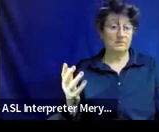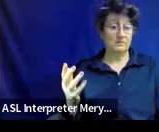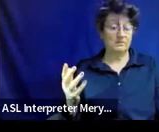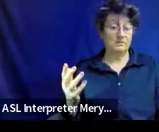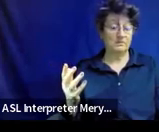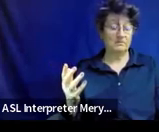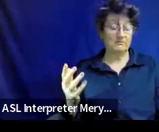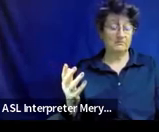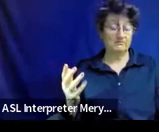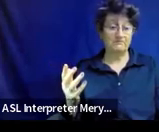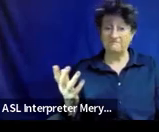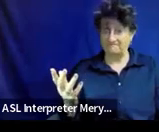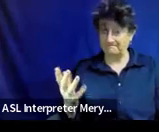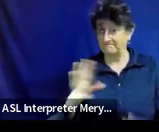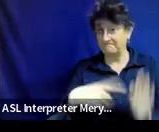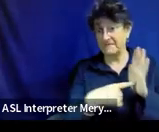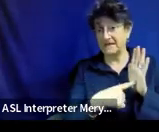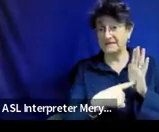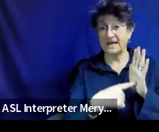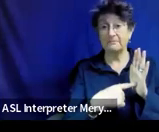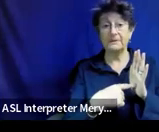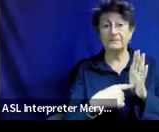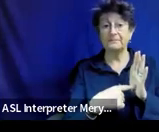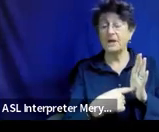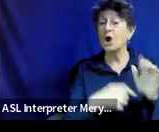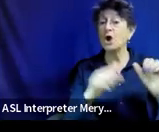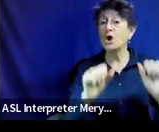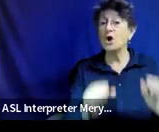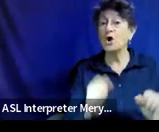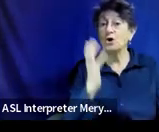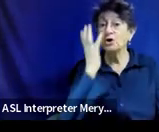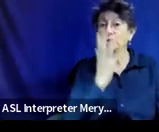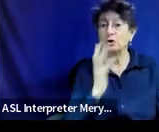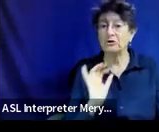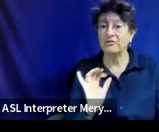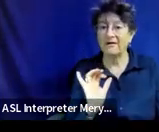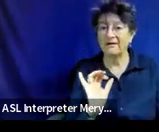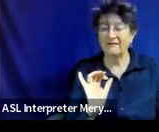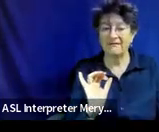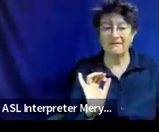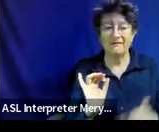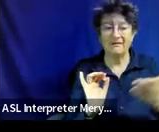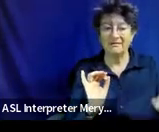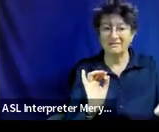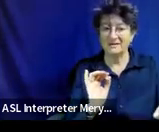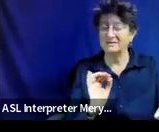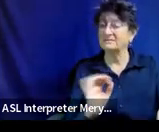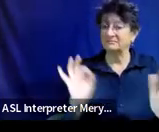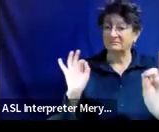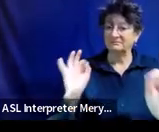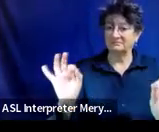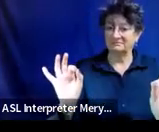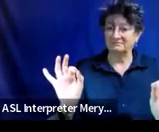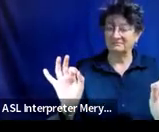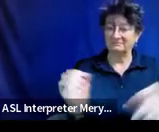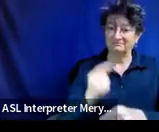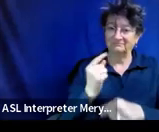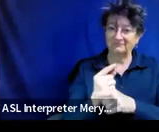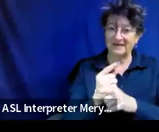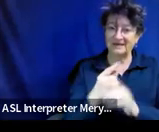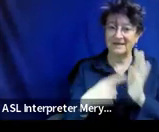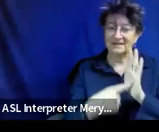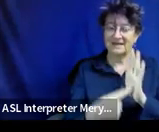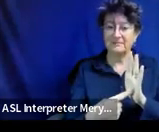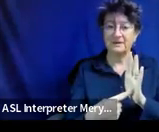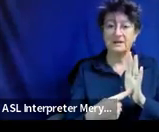All right. So this is an example of what it could look like. This would be considered a compliant example. You've got your evaluations